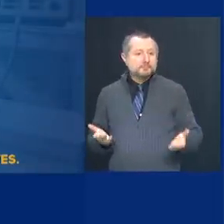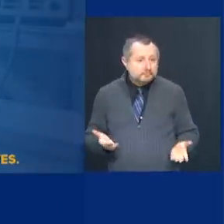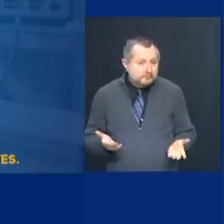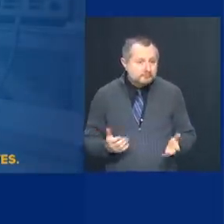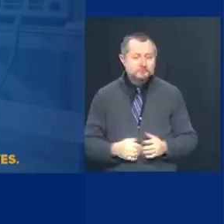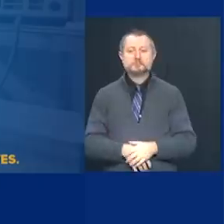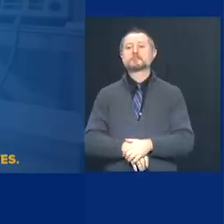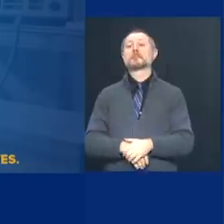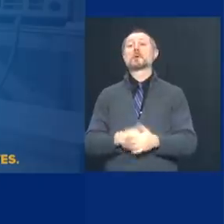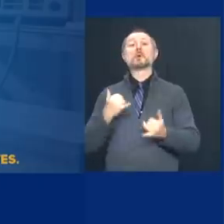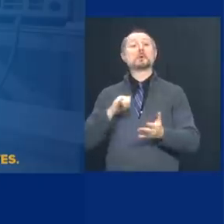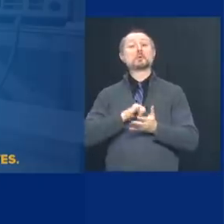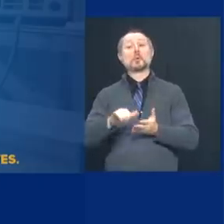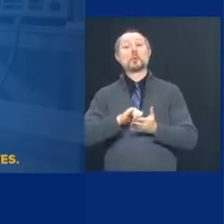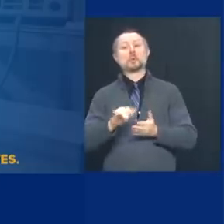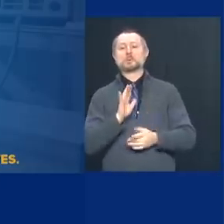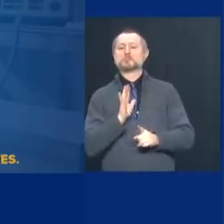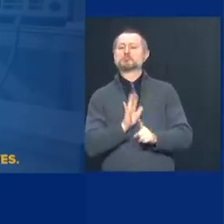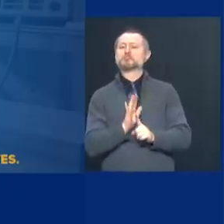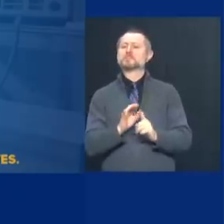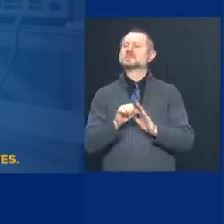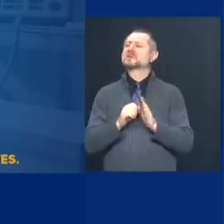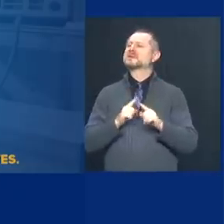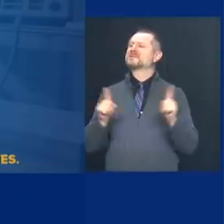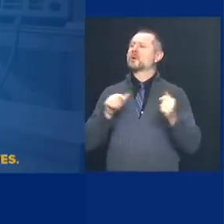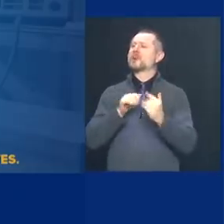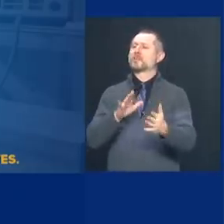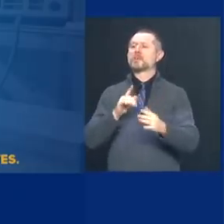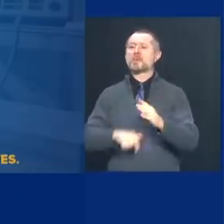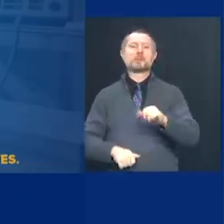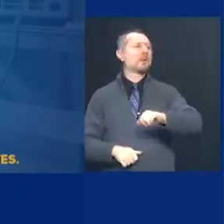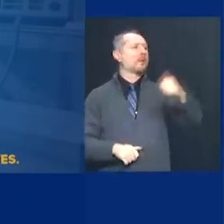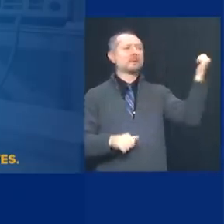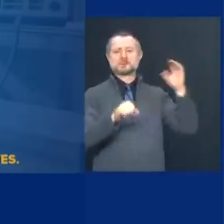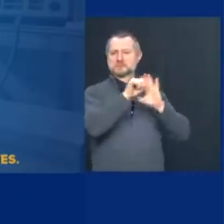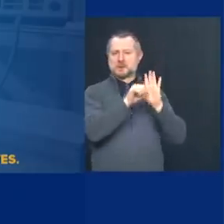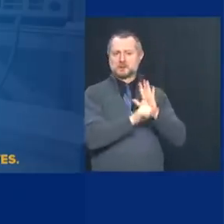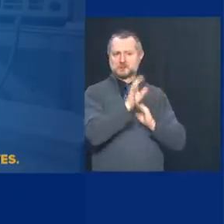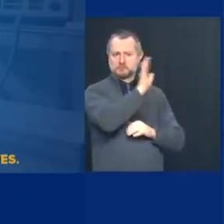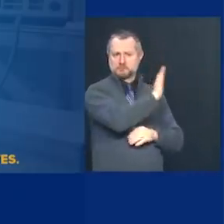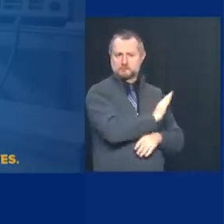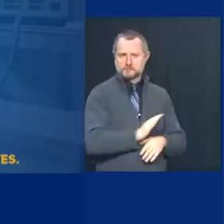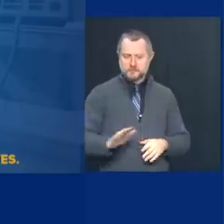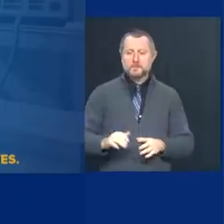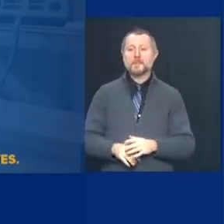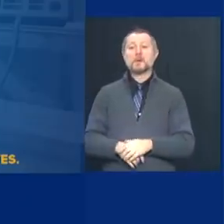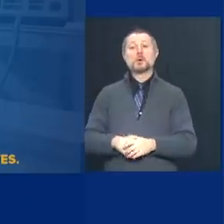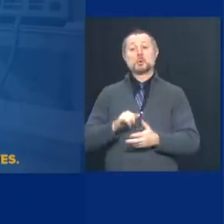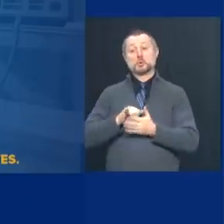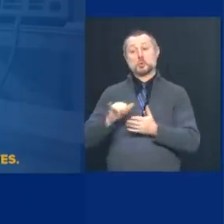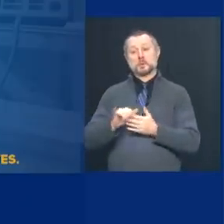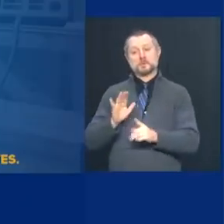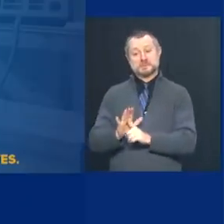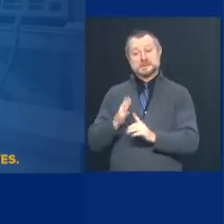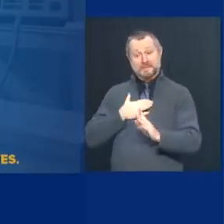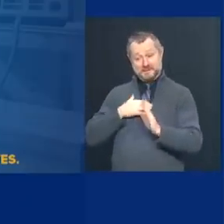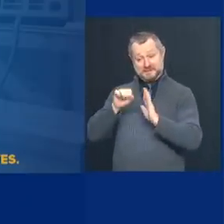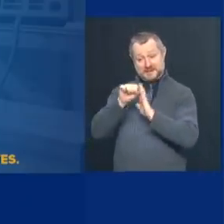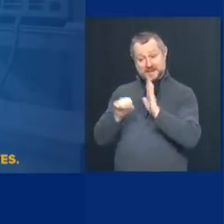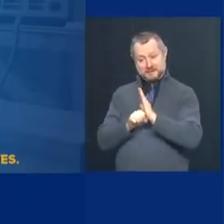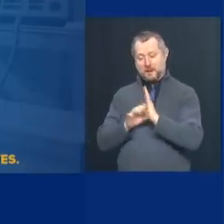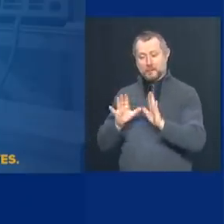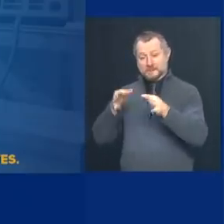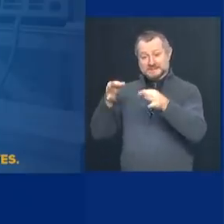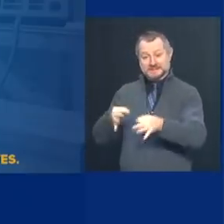couple of things that are different than other states. In New York, the state sets all the policies on